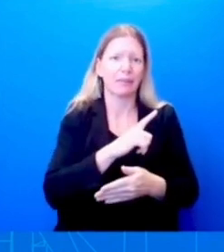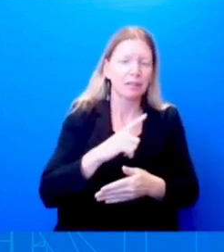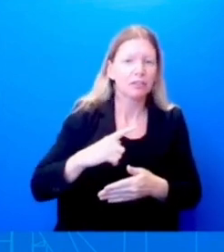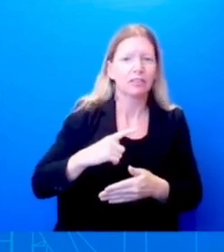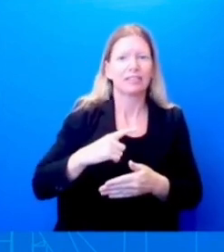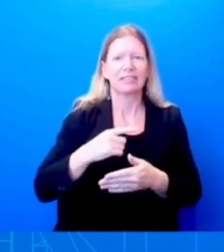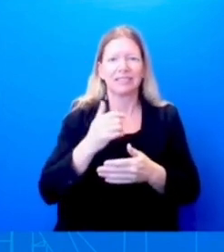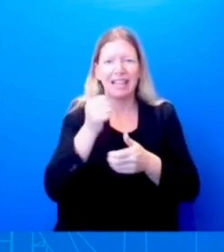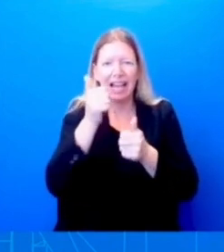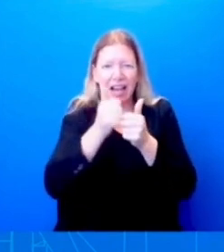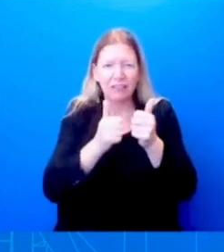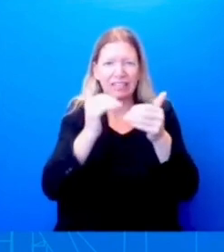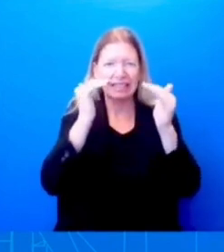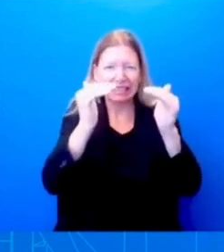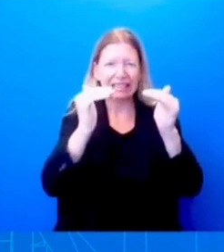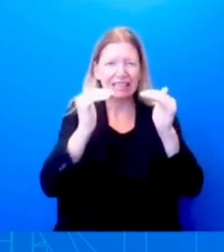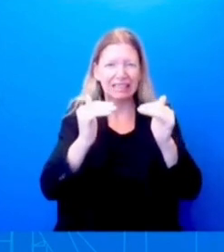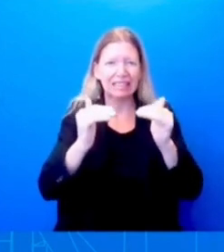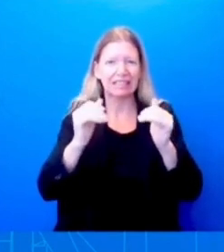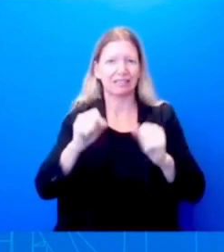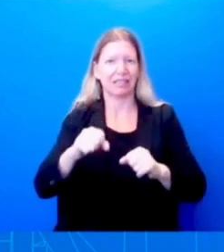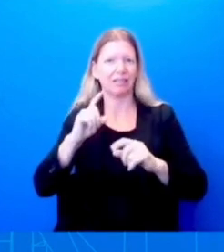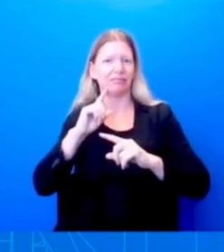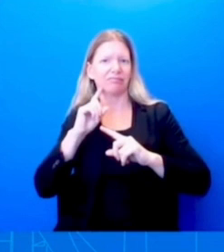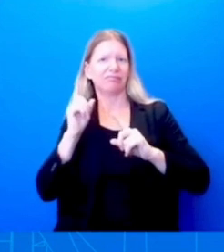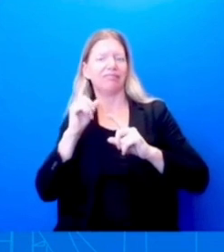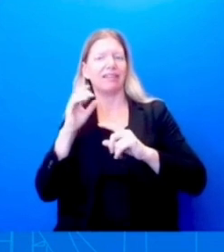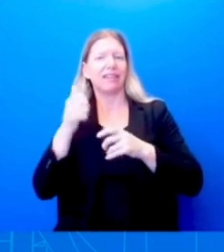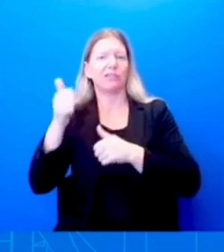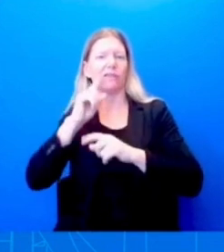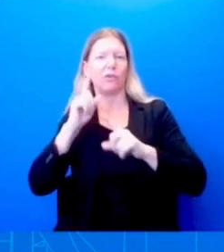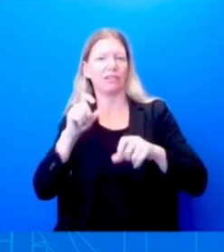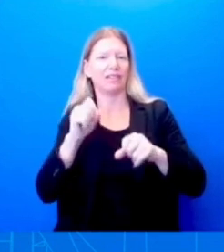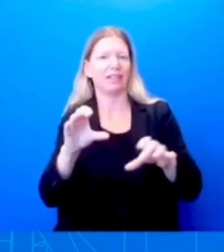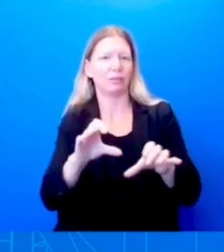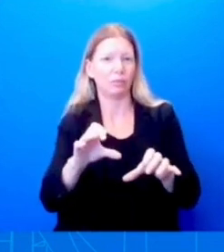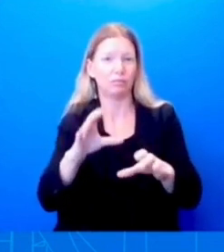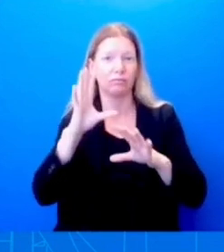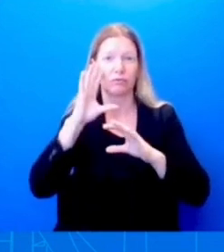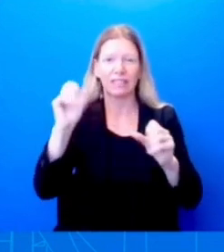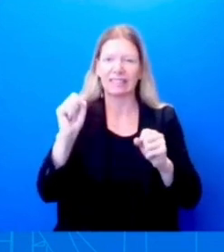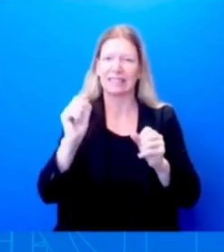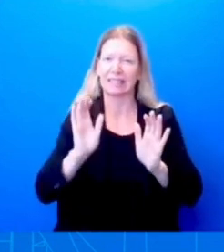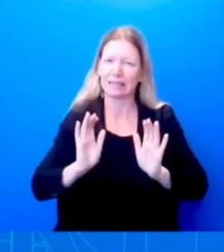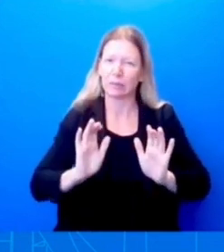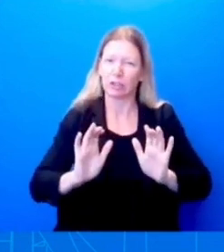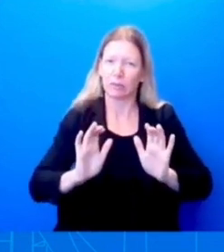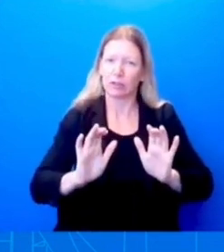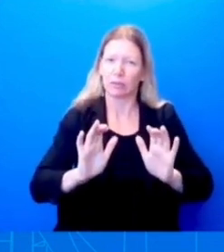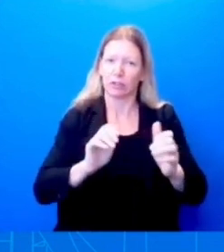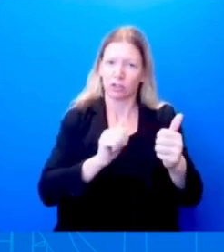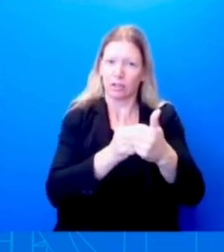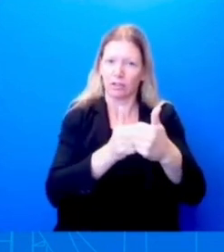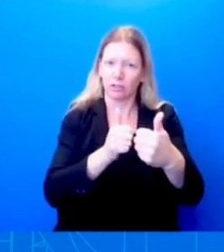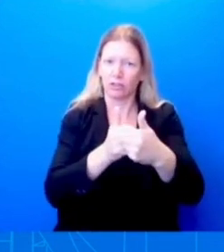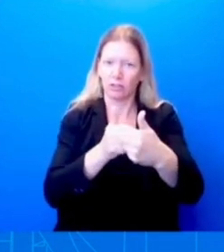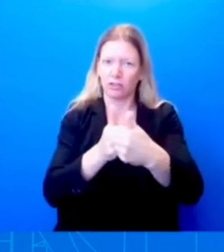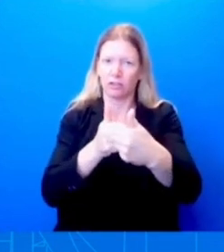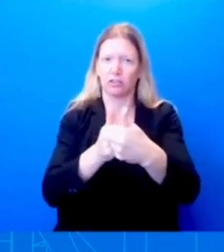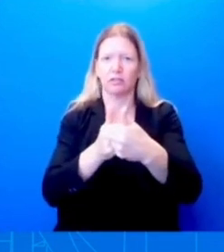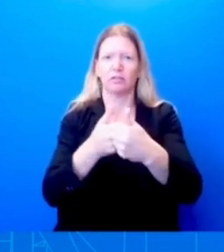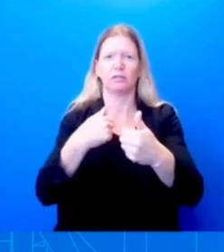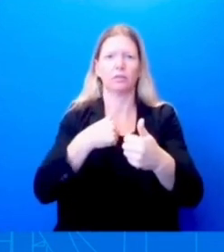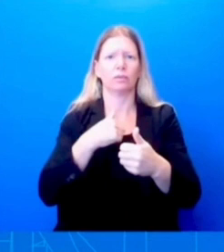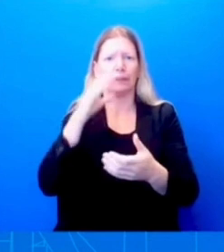There are a lot of challenges that people face, but we certainly believe that part of Dr. King's message and all the other amazing organizers of the March on